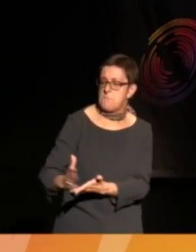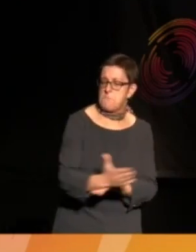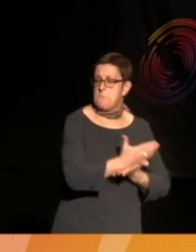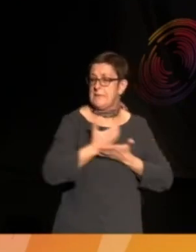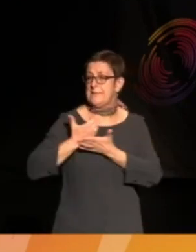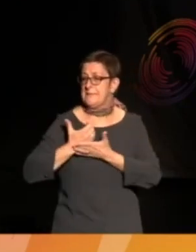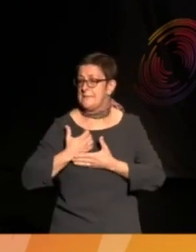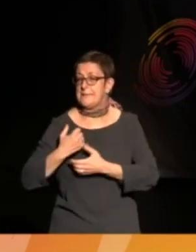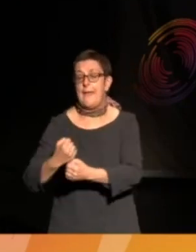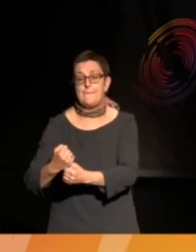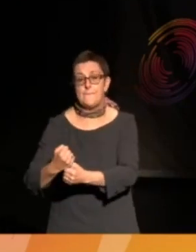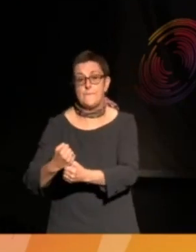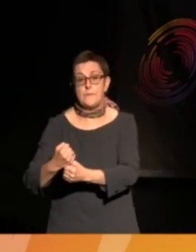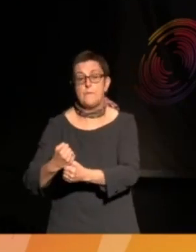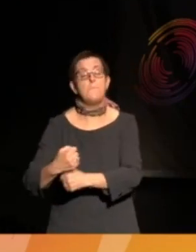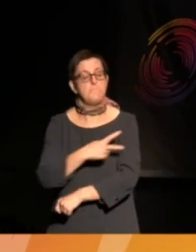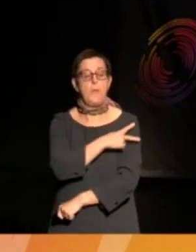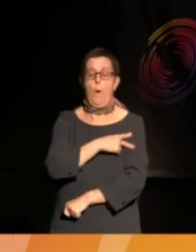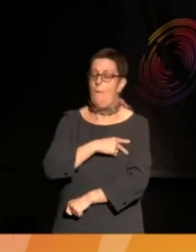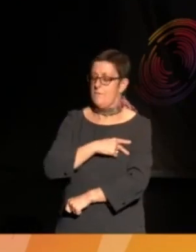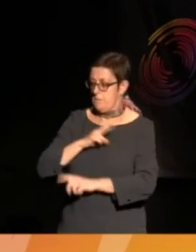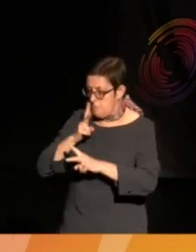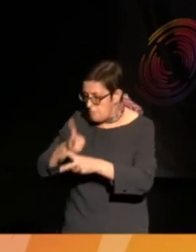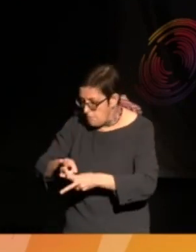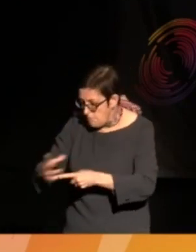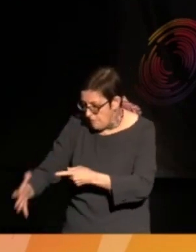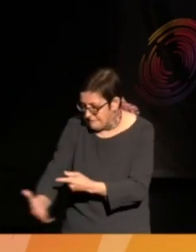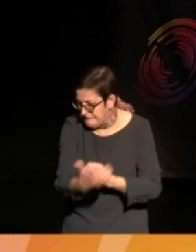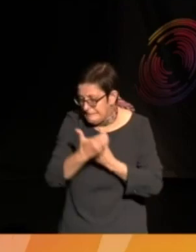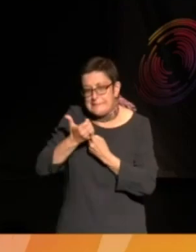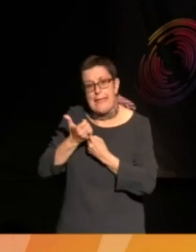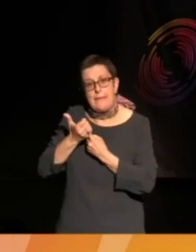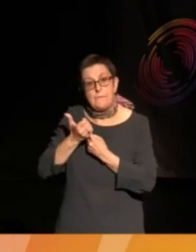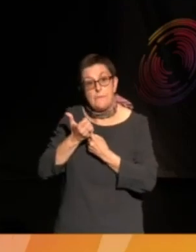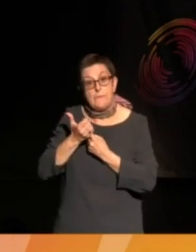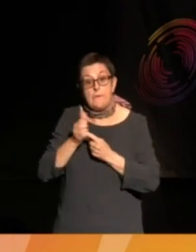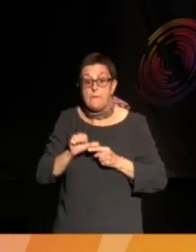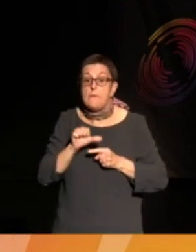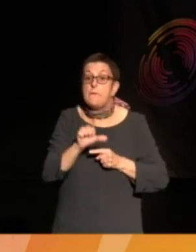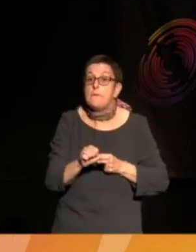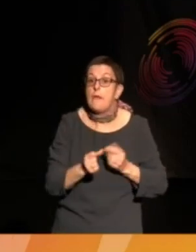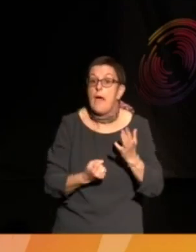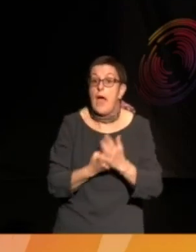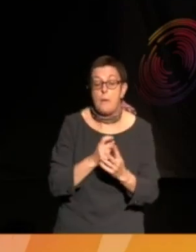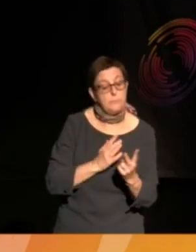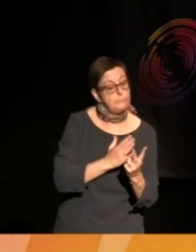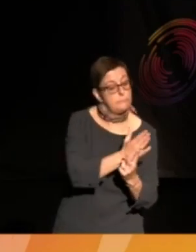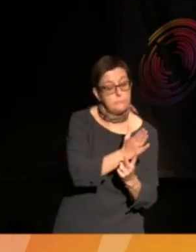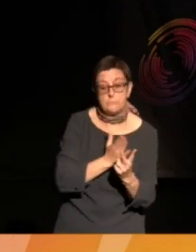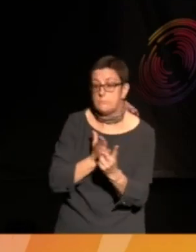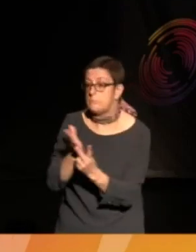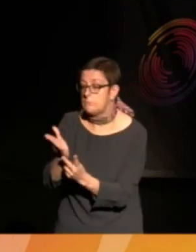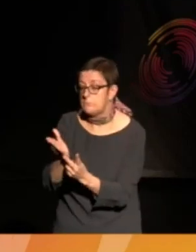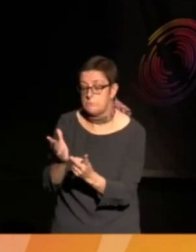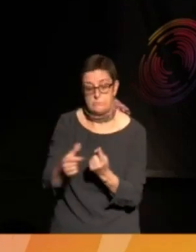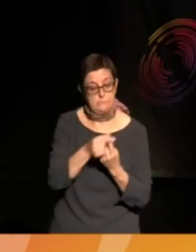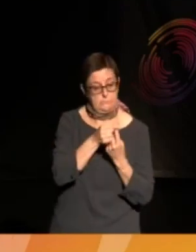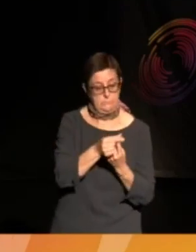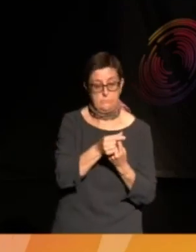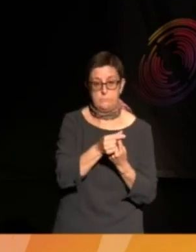So an officer saves him. One of two things can happen. The man is grateful,